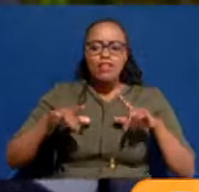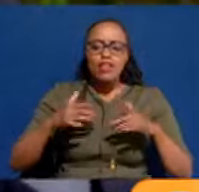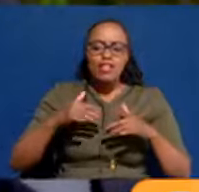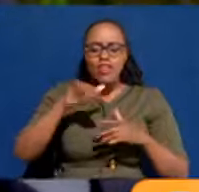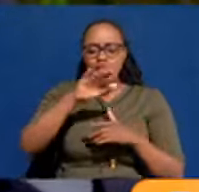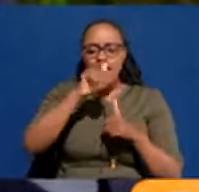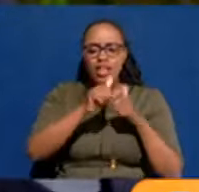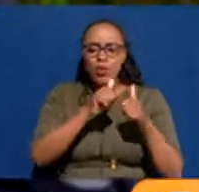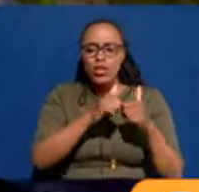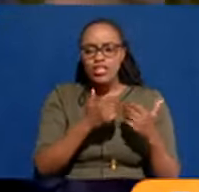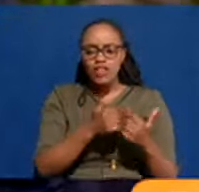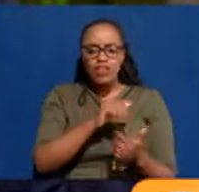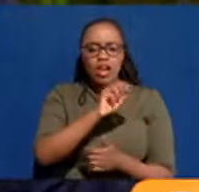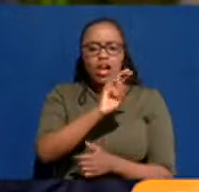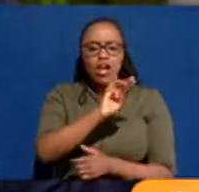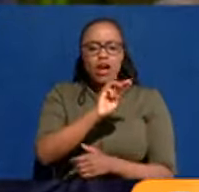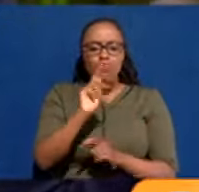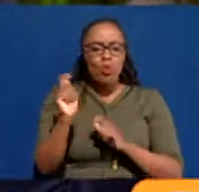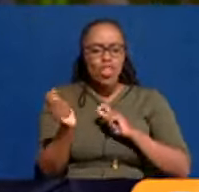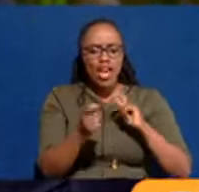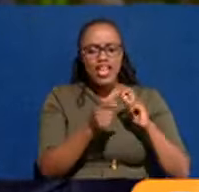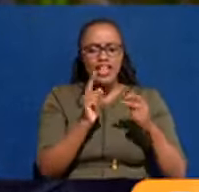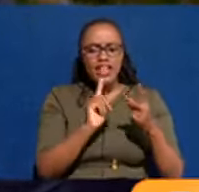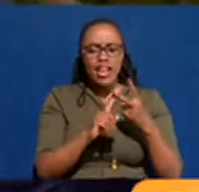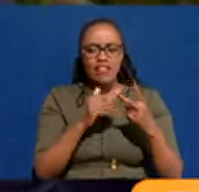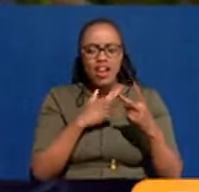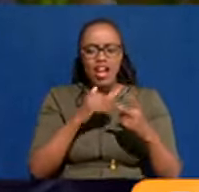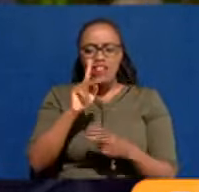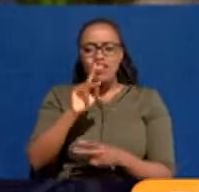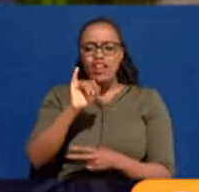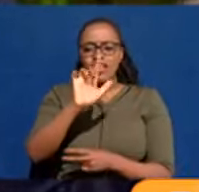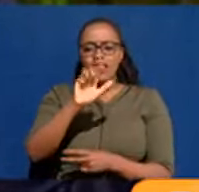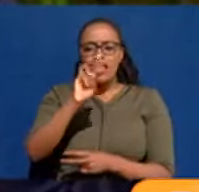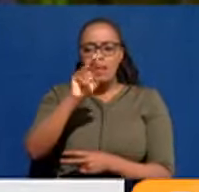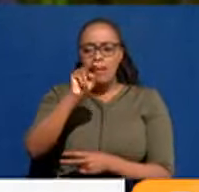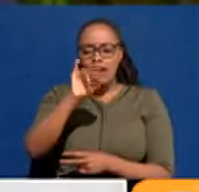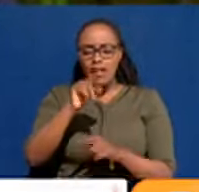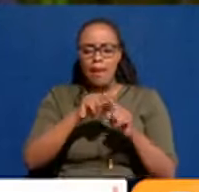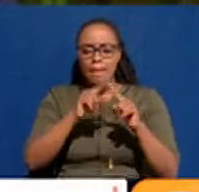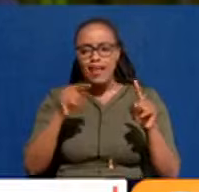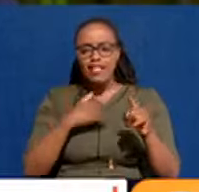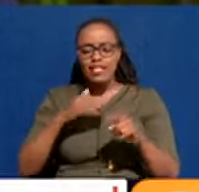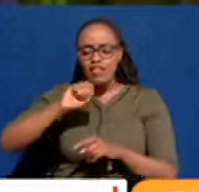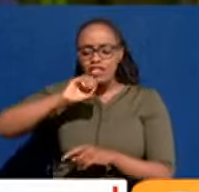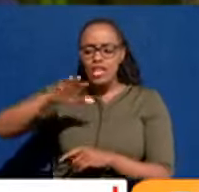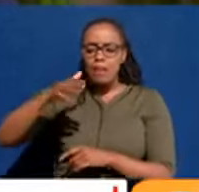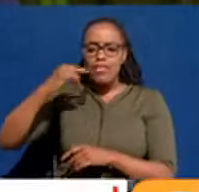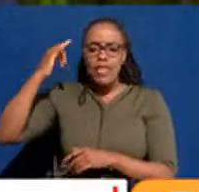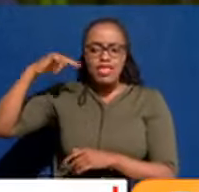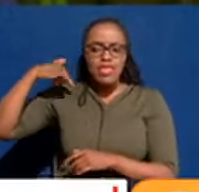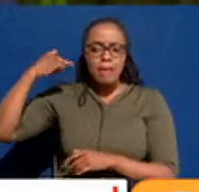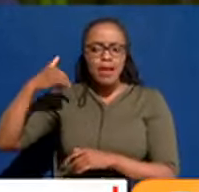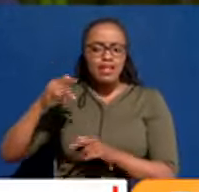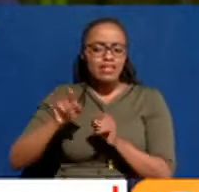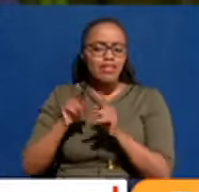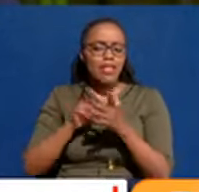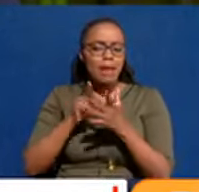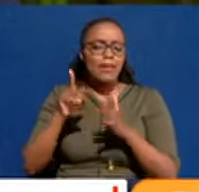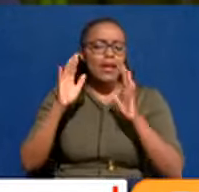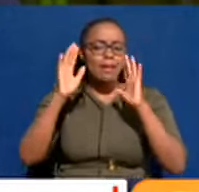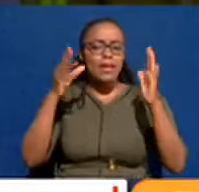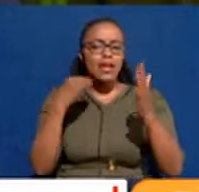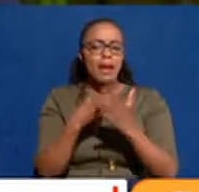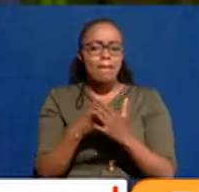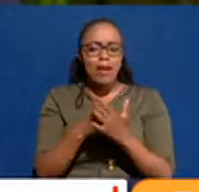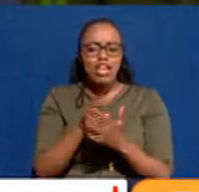areas, whether it is Mudaiga, you know, Kilimani, etc. Yet in the slums in Madhari, they are paying 50 times more. So